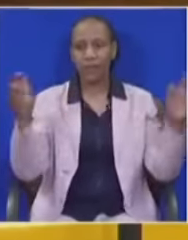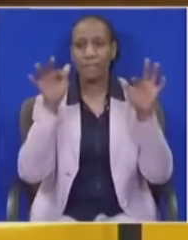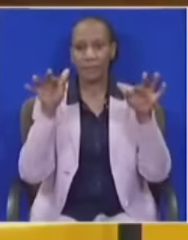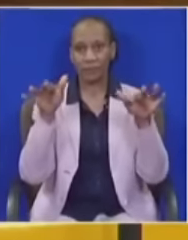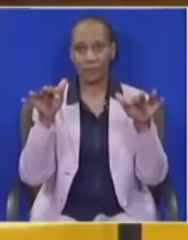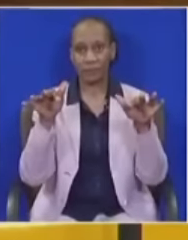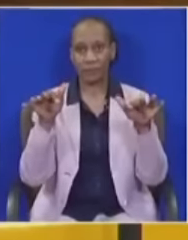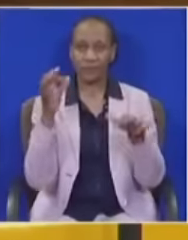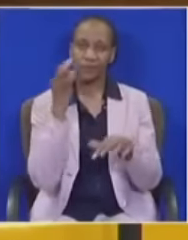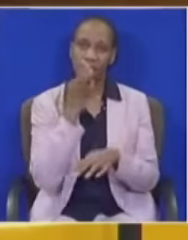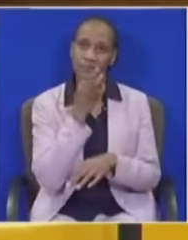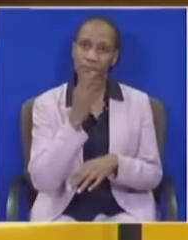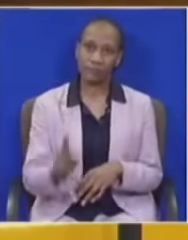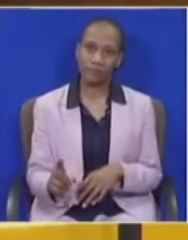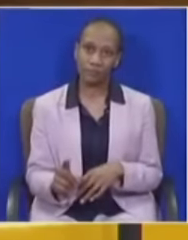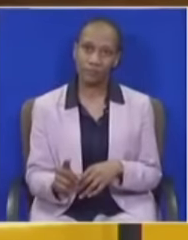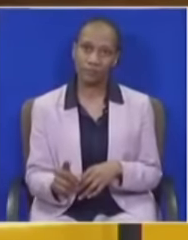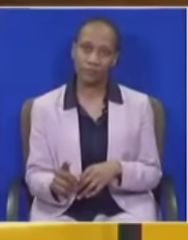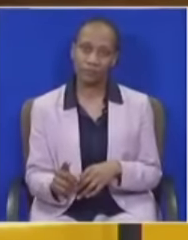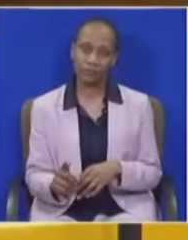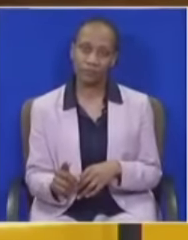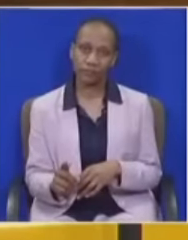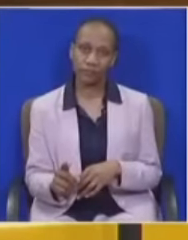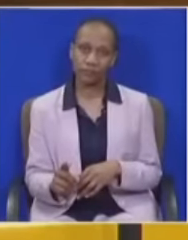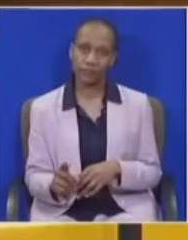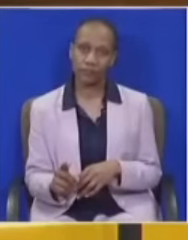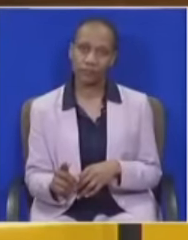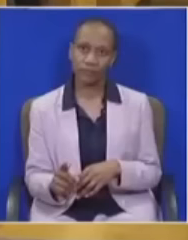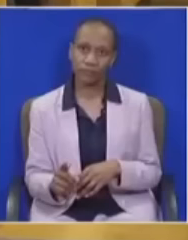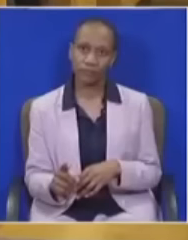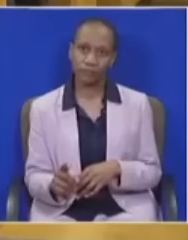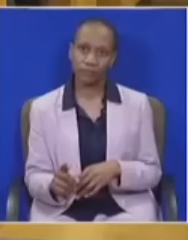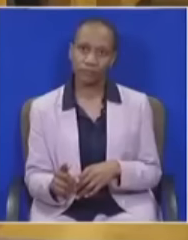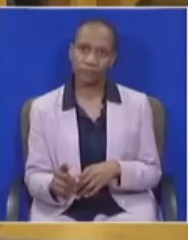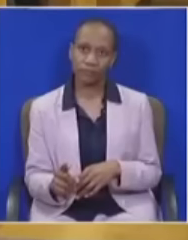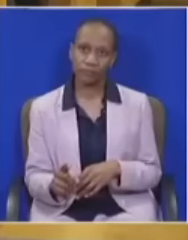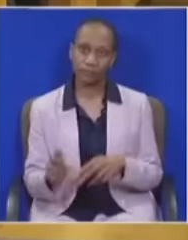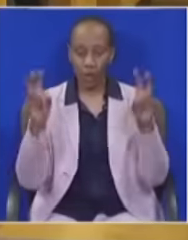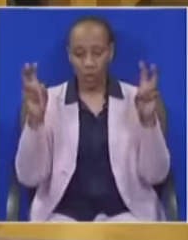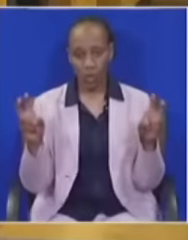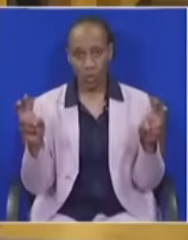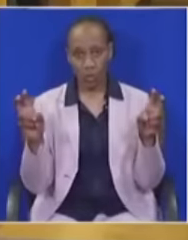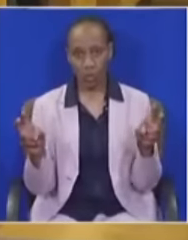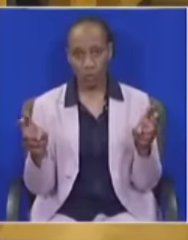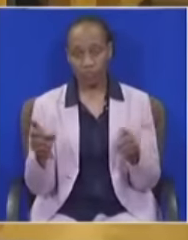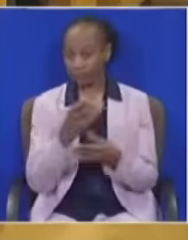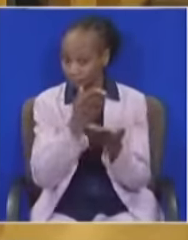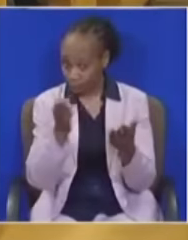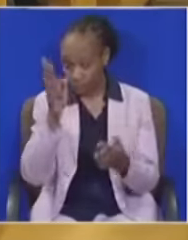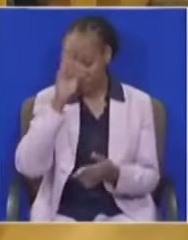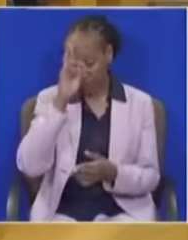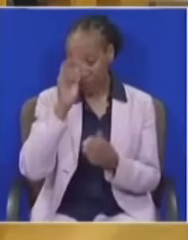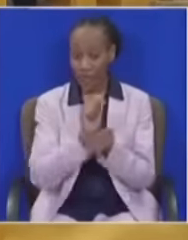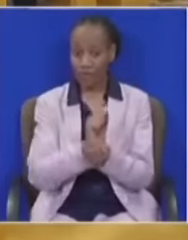summed up the message of her party when she said this to South Africans. And I quote, remember that in a